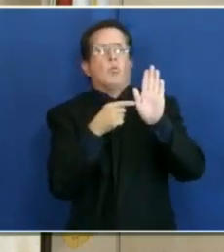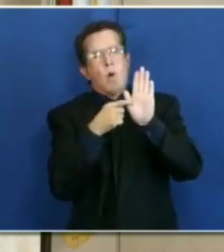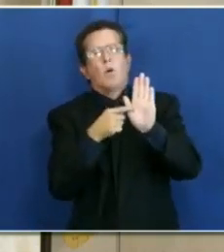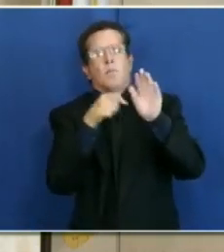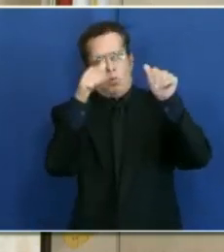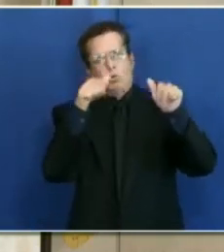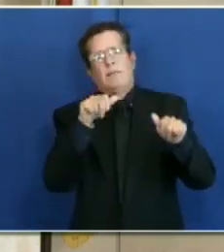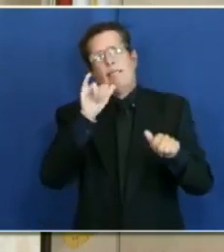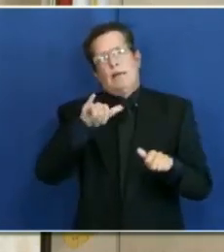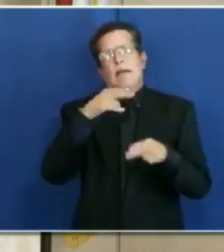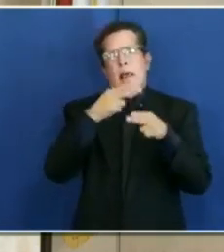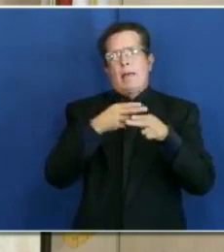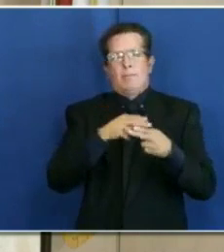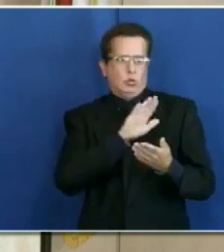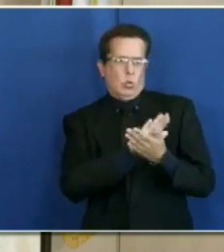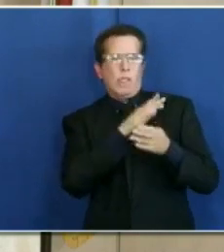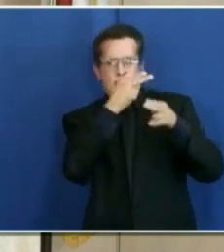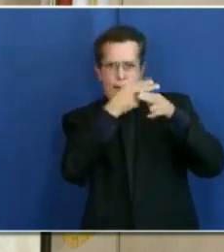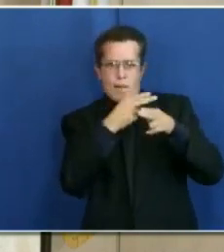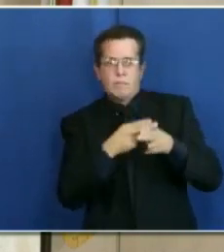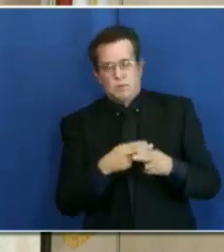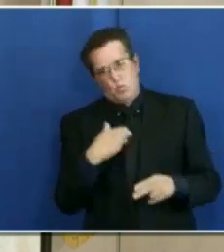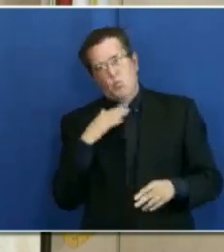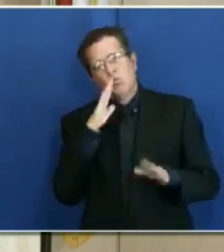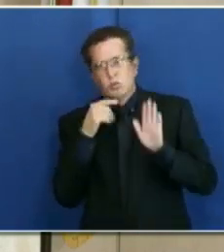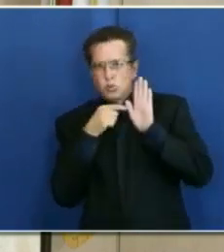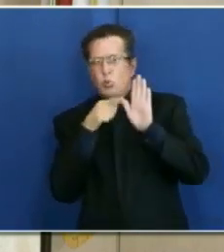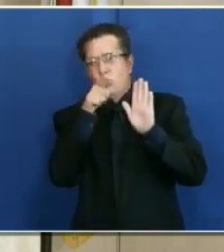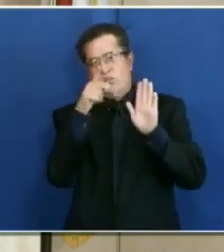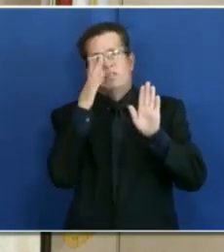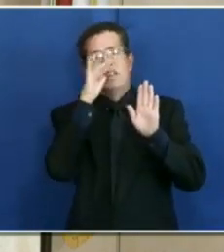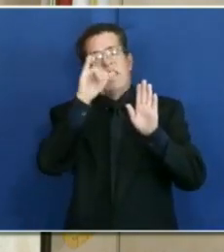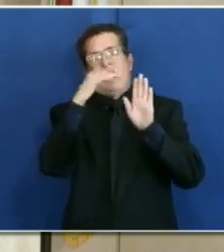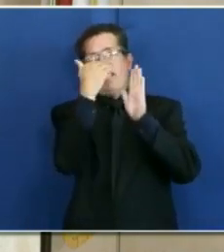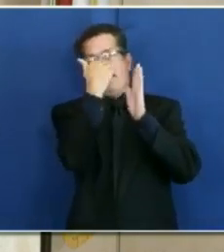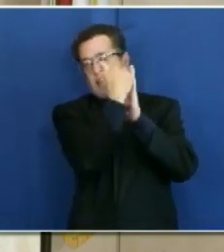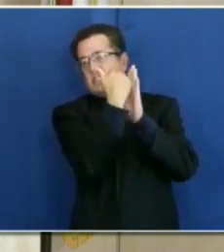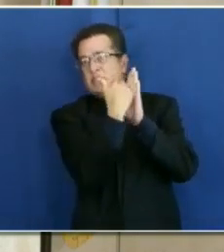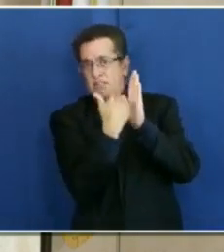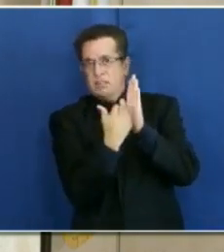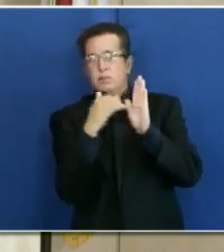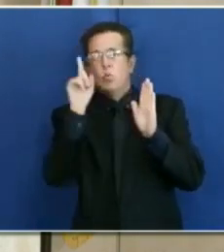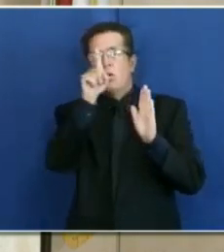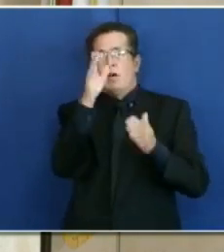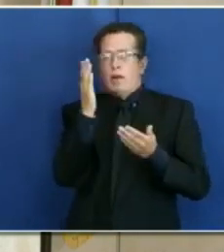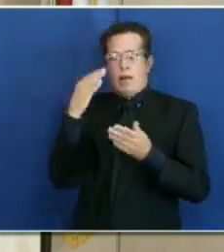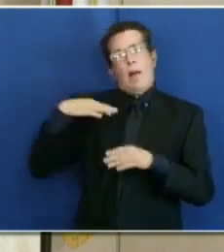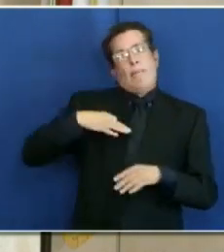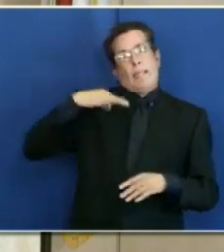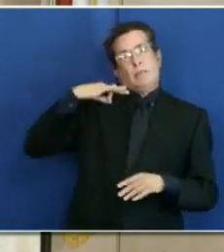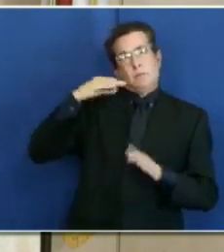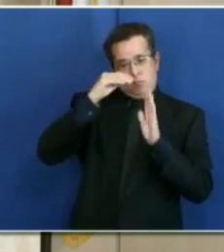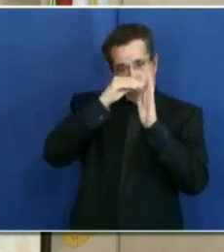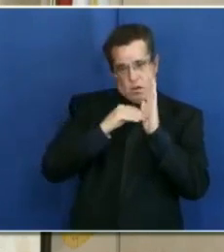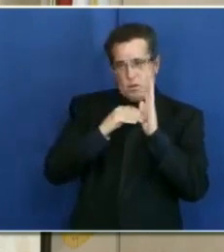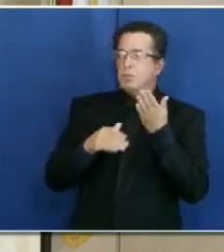So right now, every day, you see the list of those applications that have been submitted, and now you will begin to see, by the